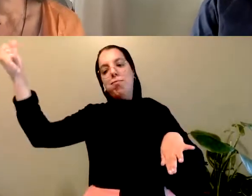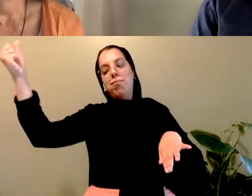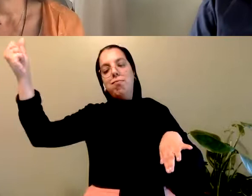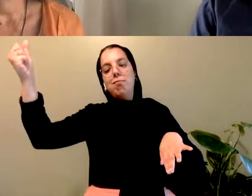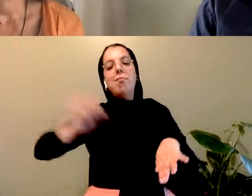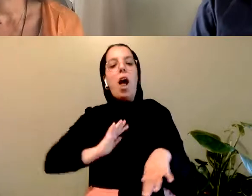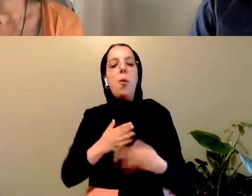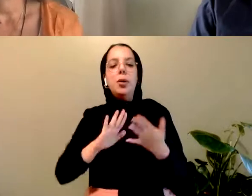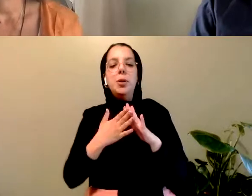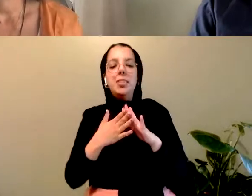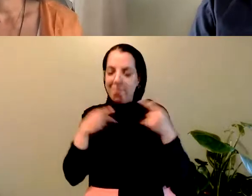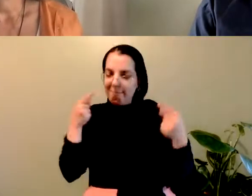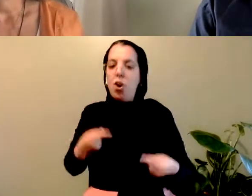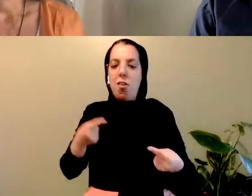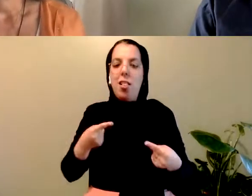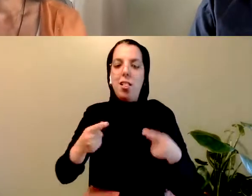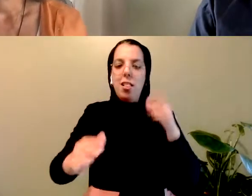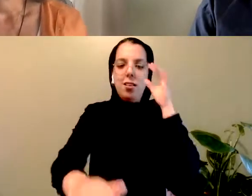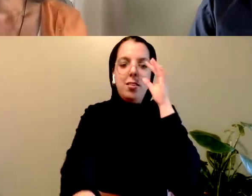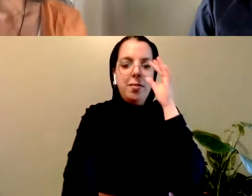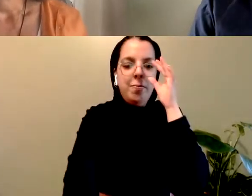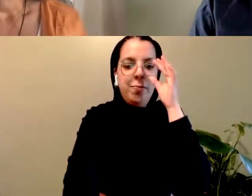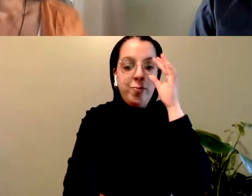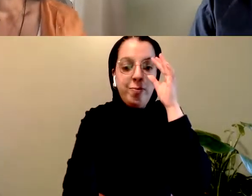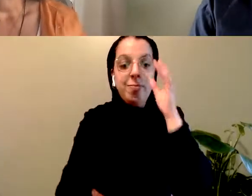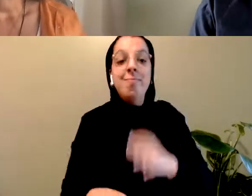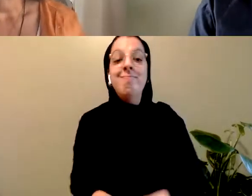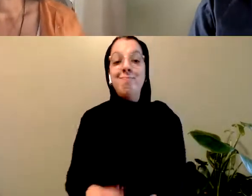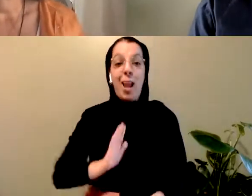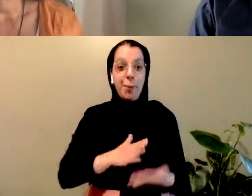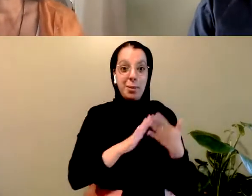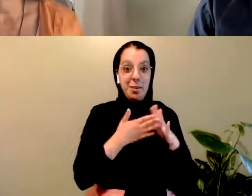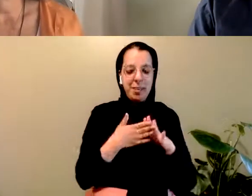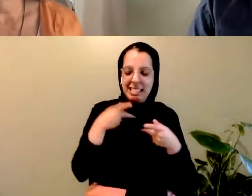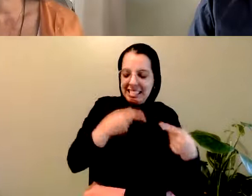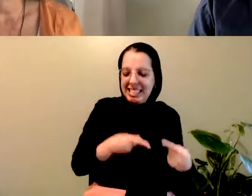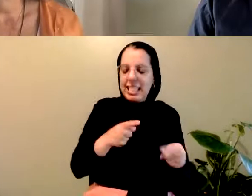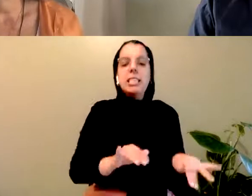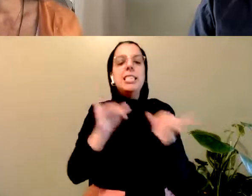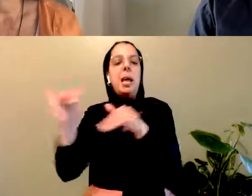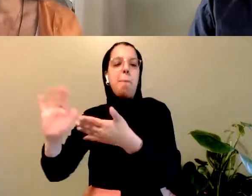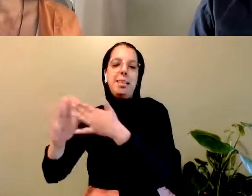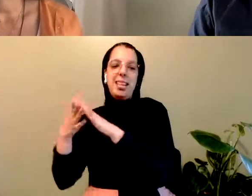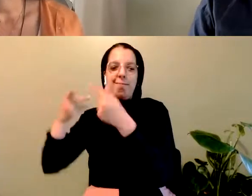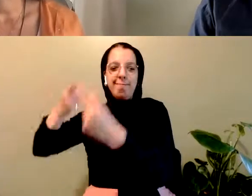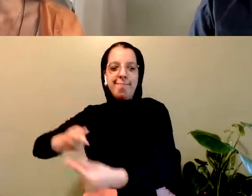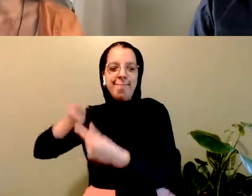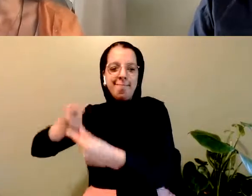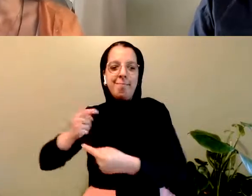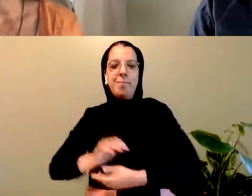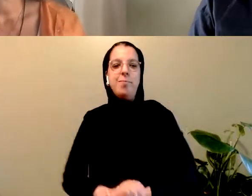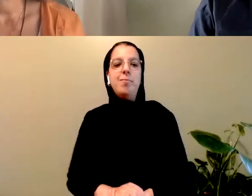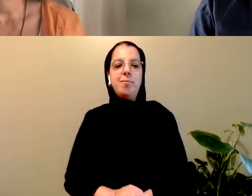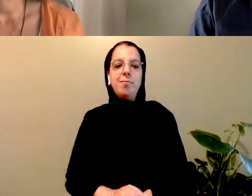As it is in our communities, so too has it been in the cities. We have so much to work through and against, just